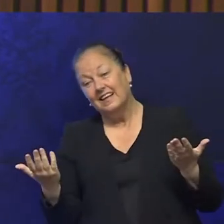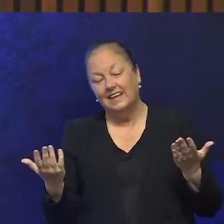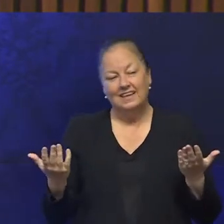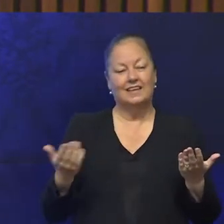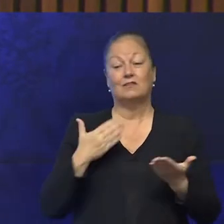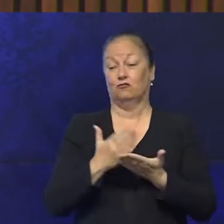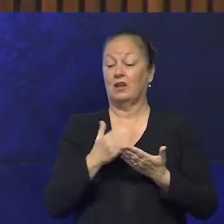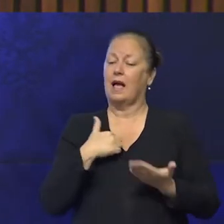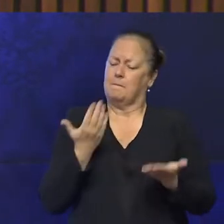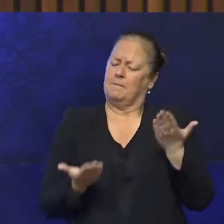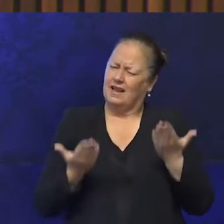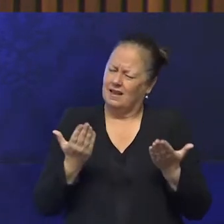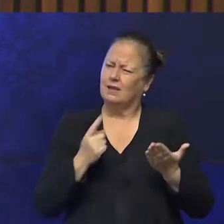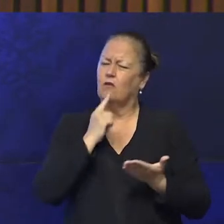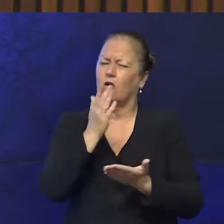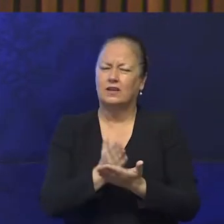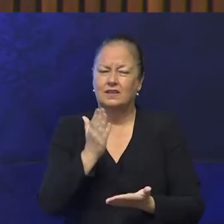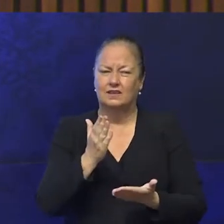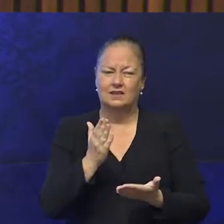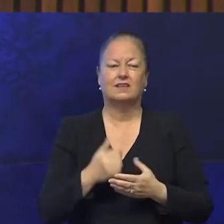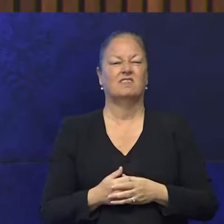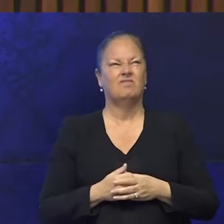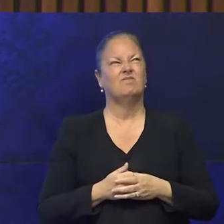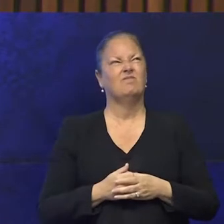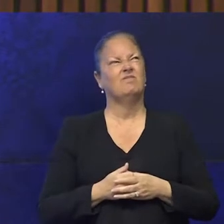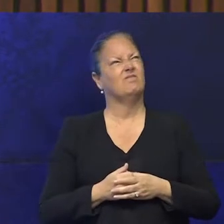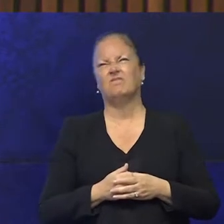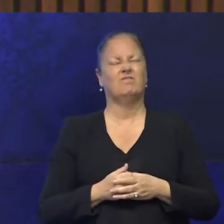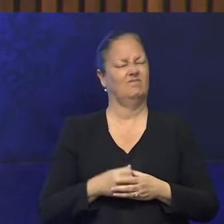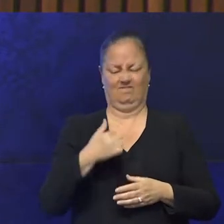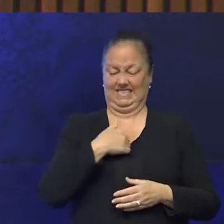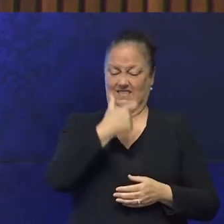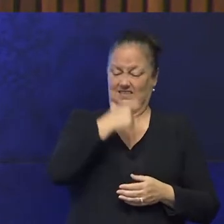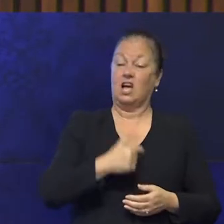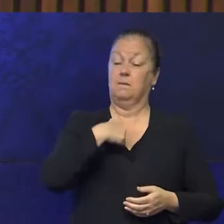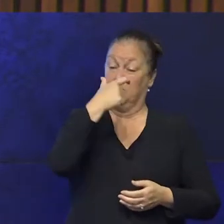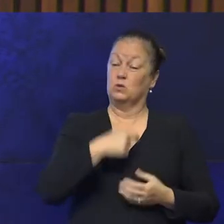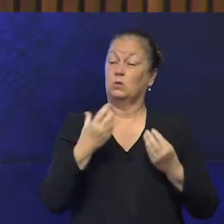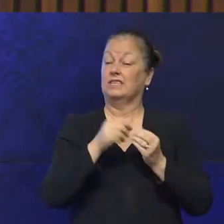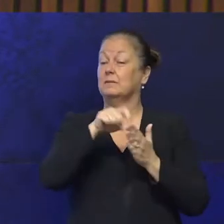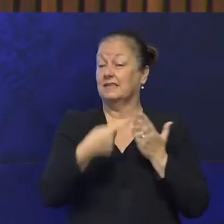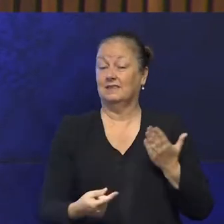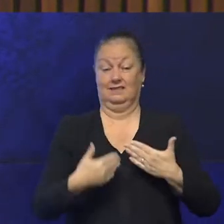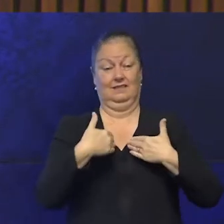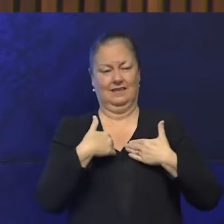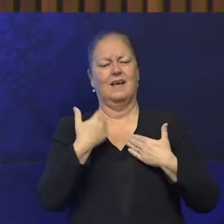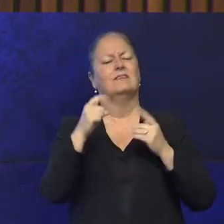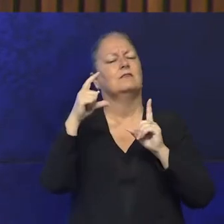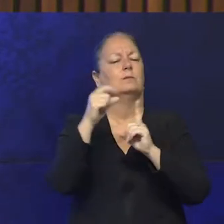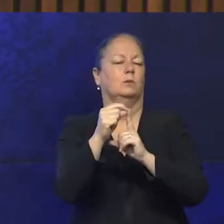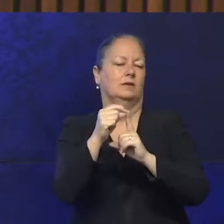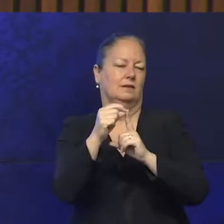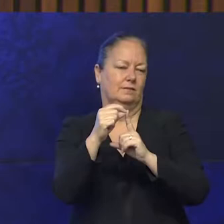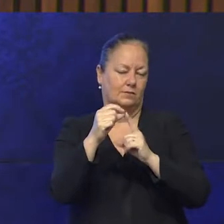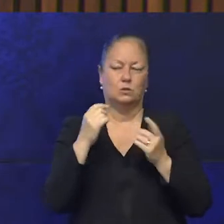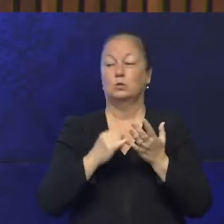although to be perfectly honest with you, I don't have a great deal of that. I'm a person with disability. I myself have cerebral palsy.